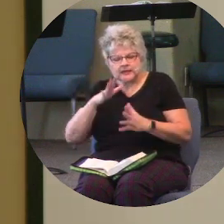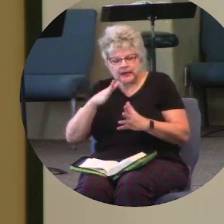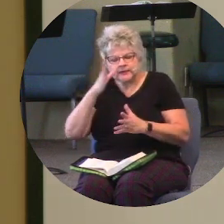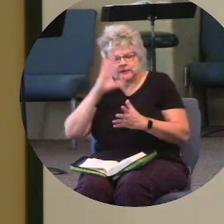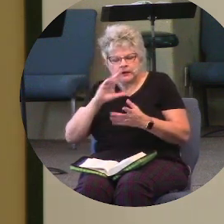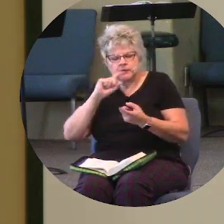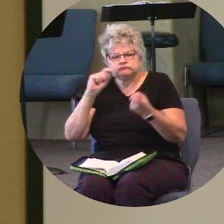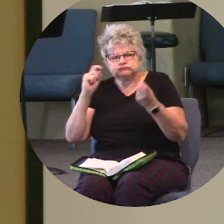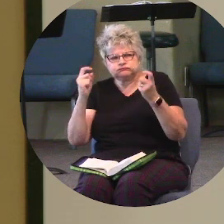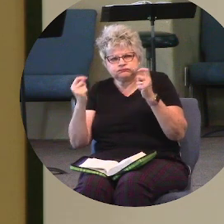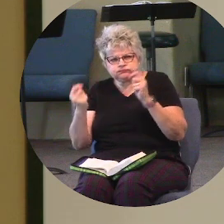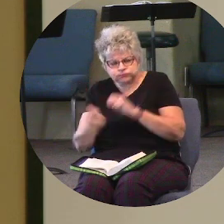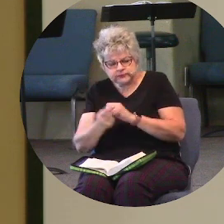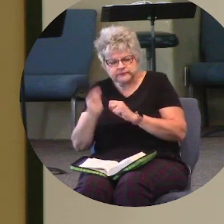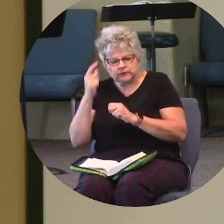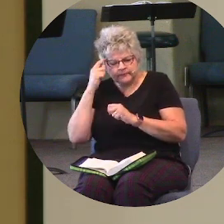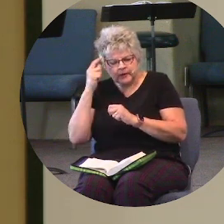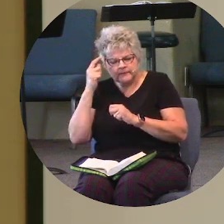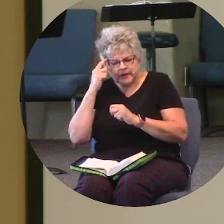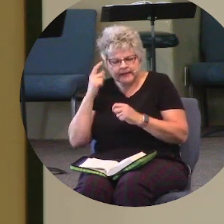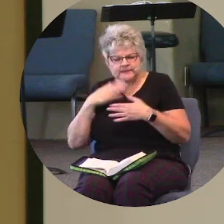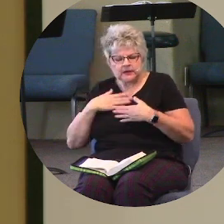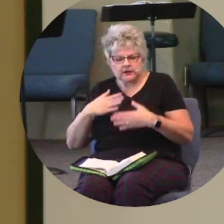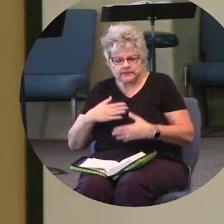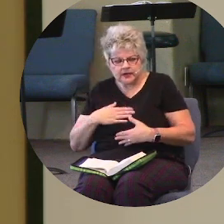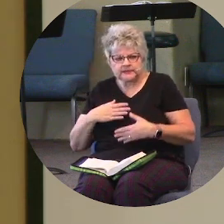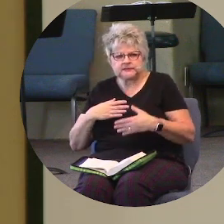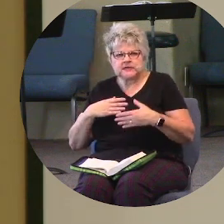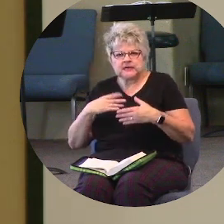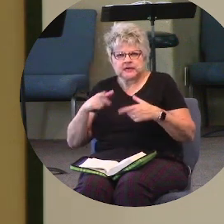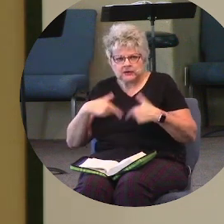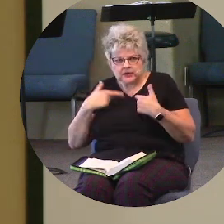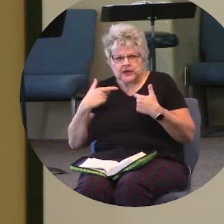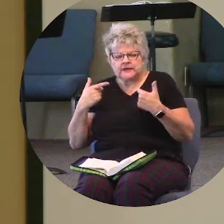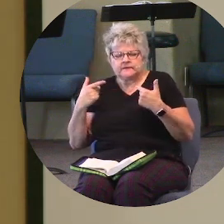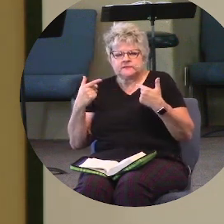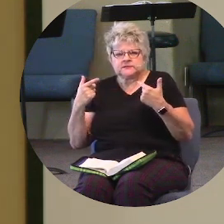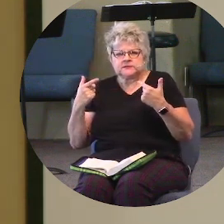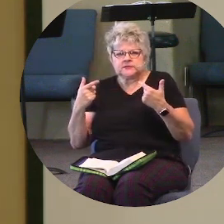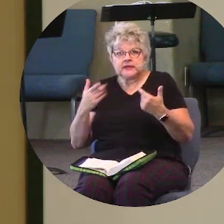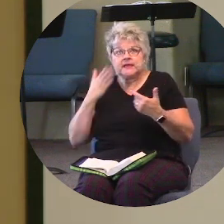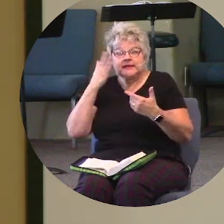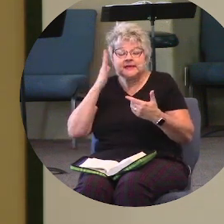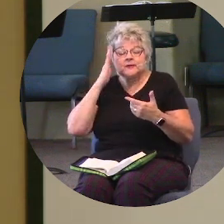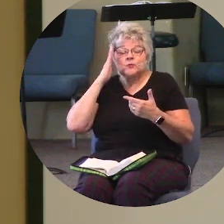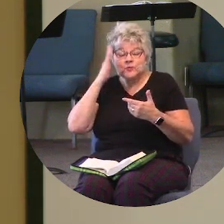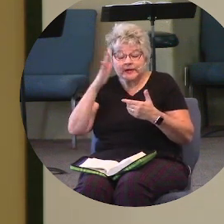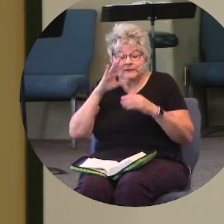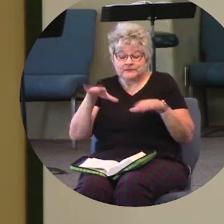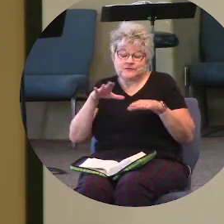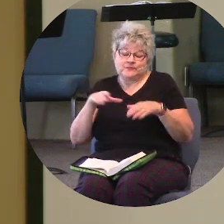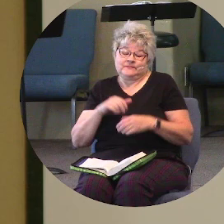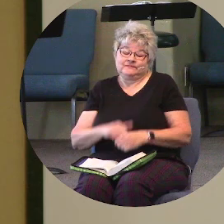transform our minds and our bodies and our lives, he's going to do it.